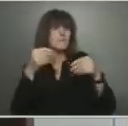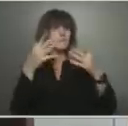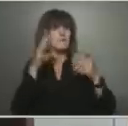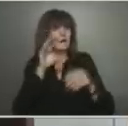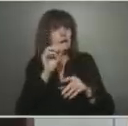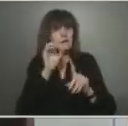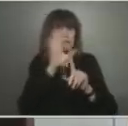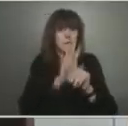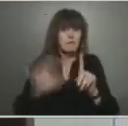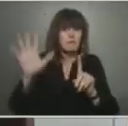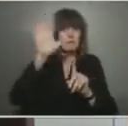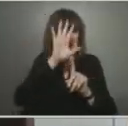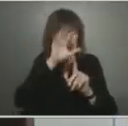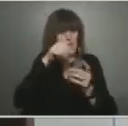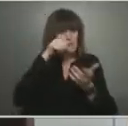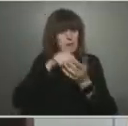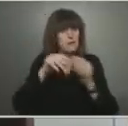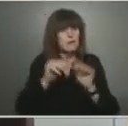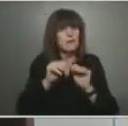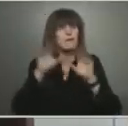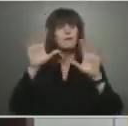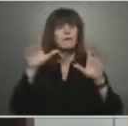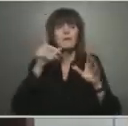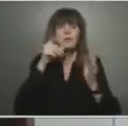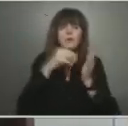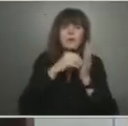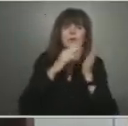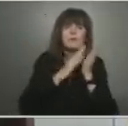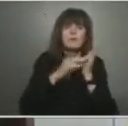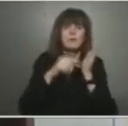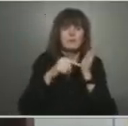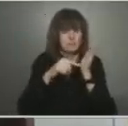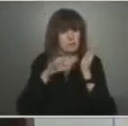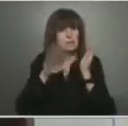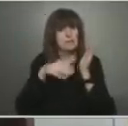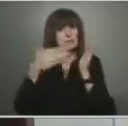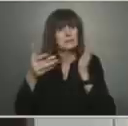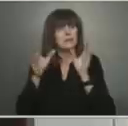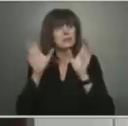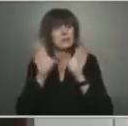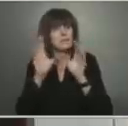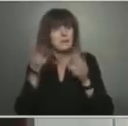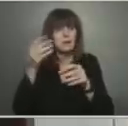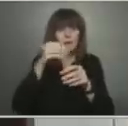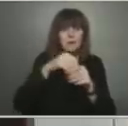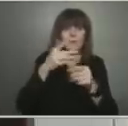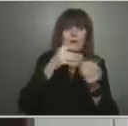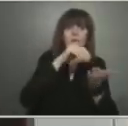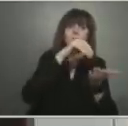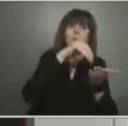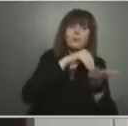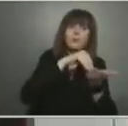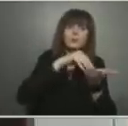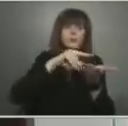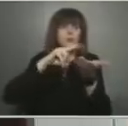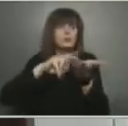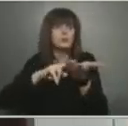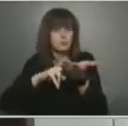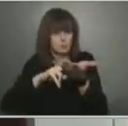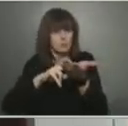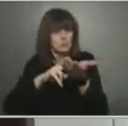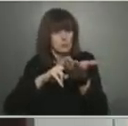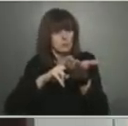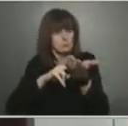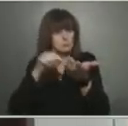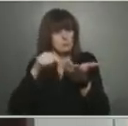certificates. So, that's nurses of extended class and all physicians to ensure that they're aware of their obligations to report to their